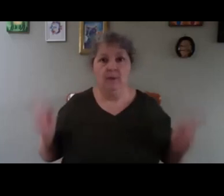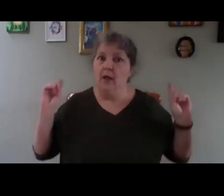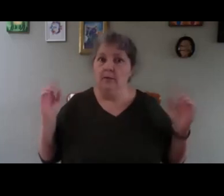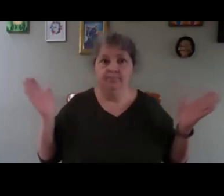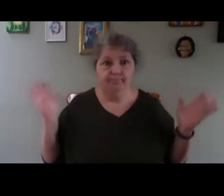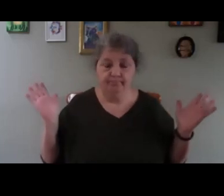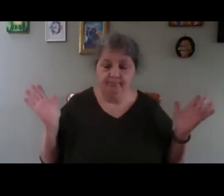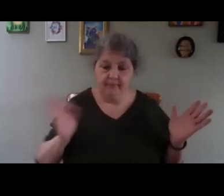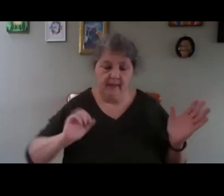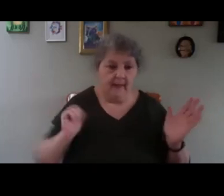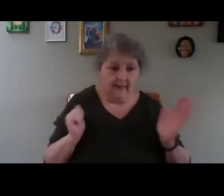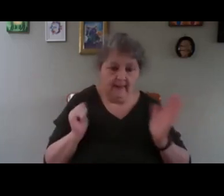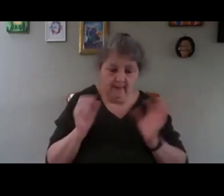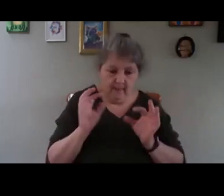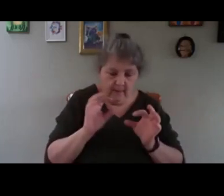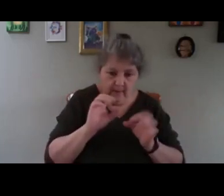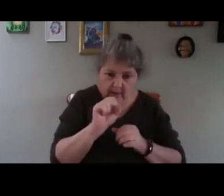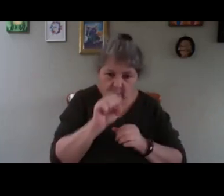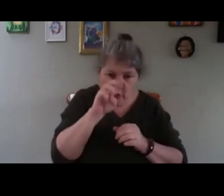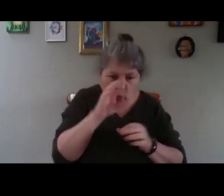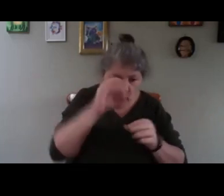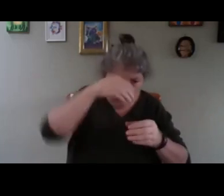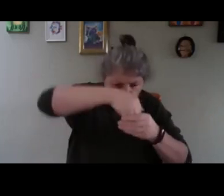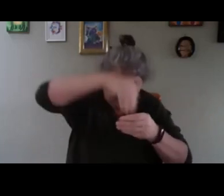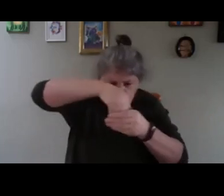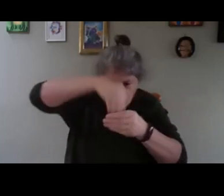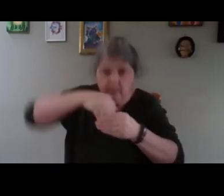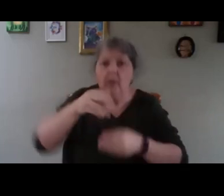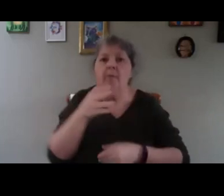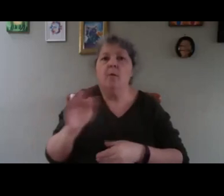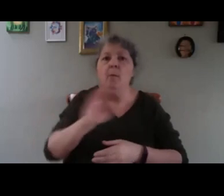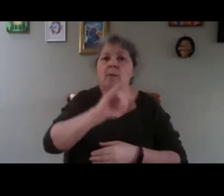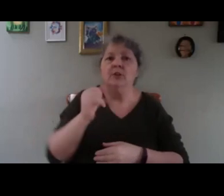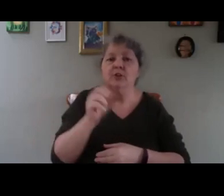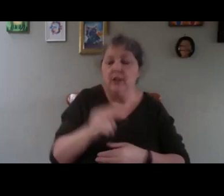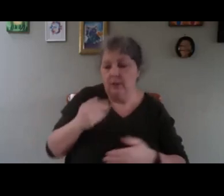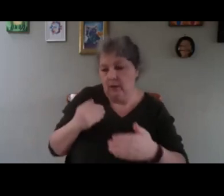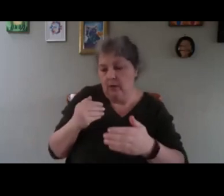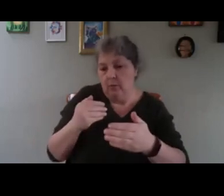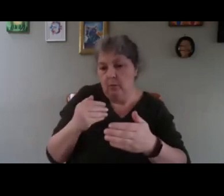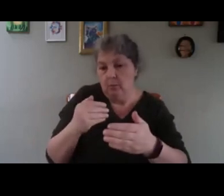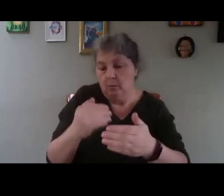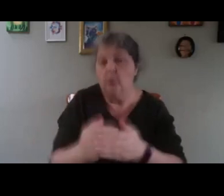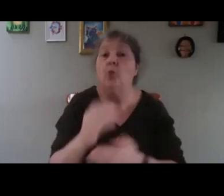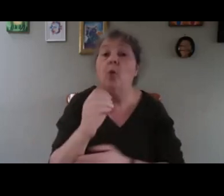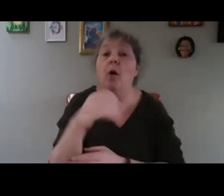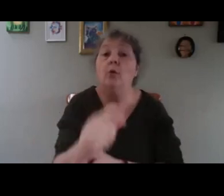from January up to October, November. know.